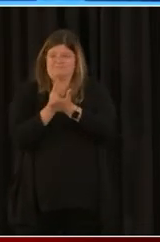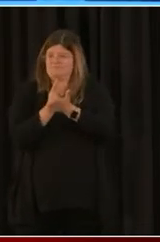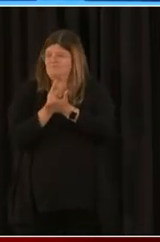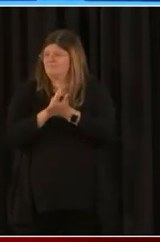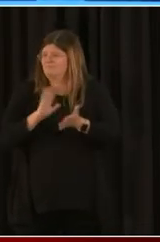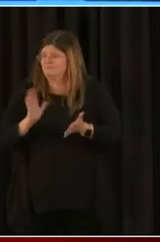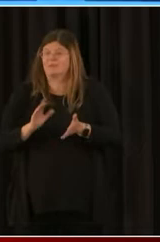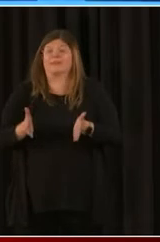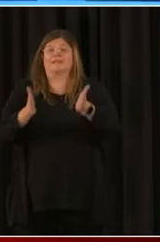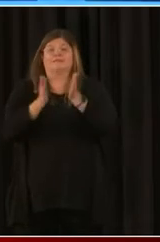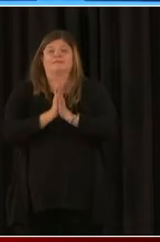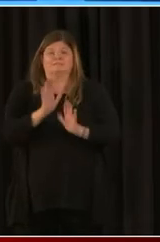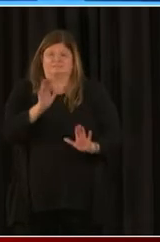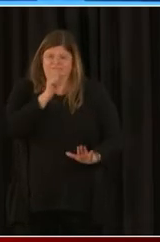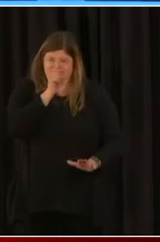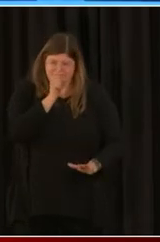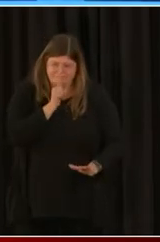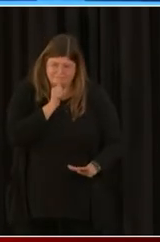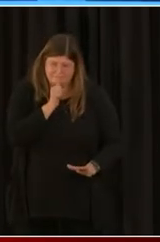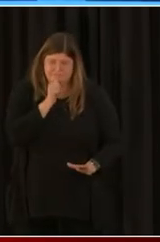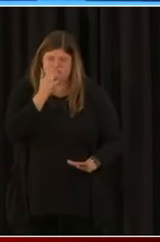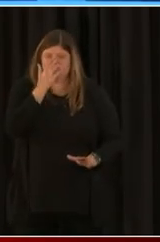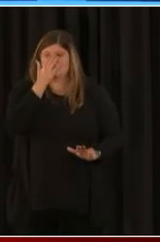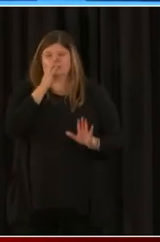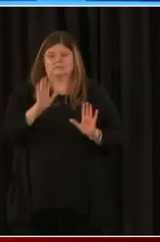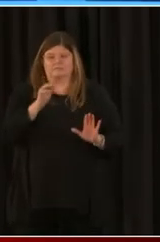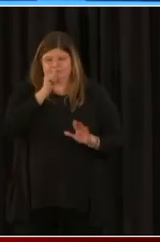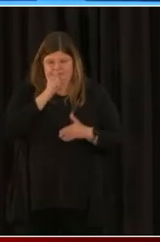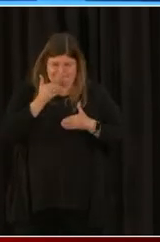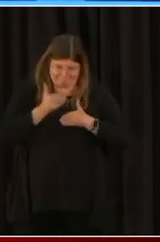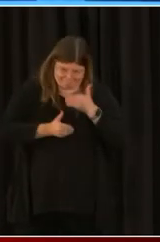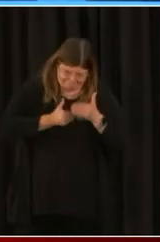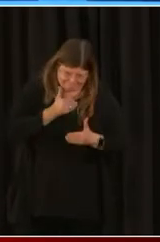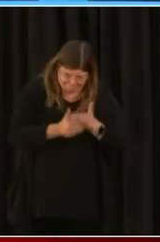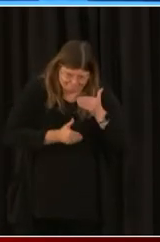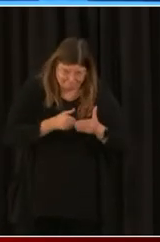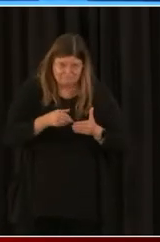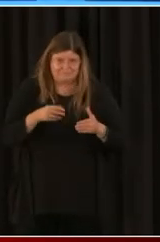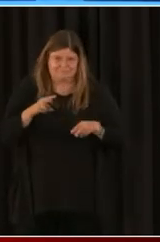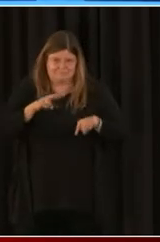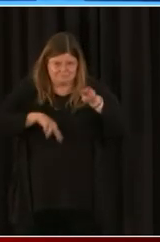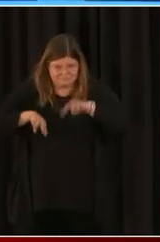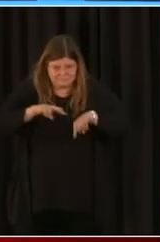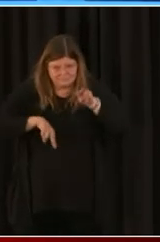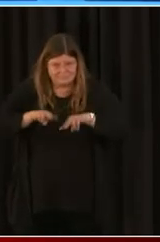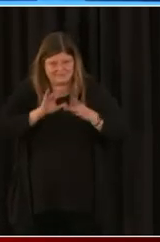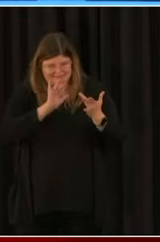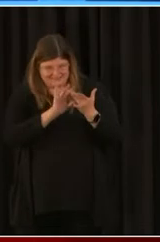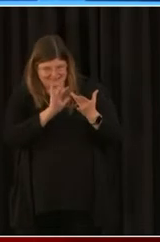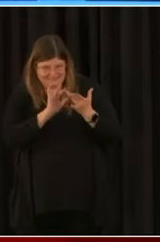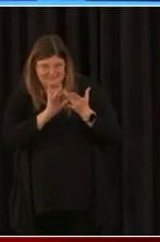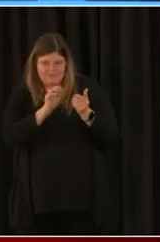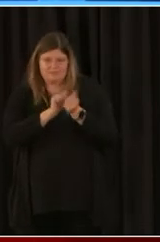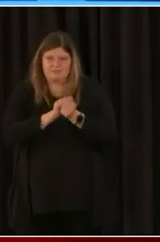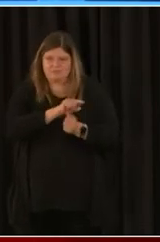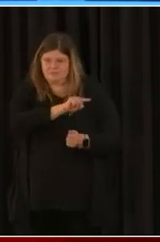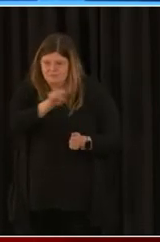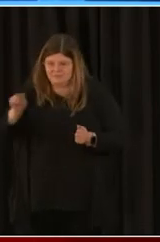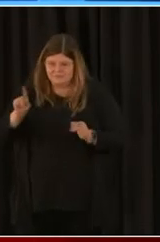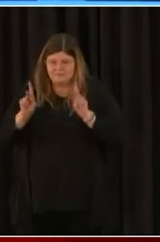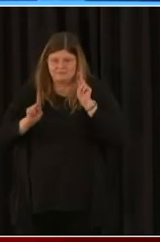constant contact with you on your application status. But it's going to look very different this time around.